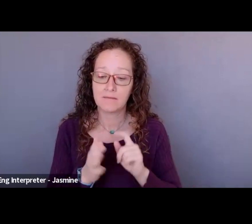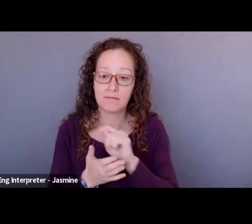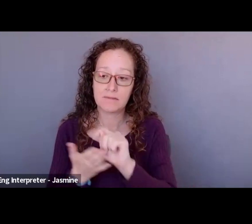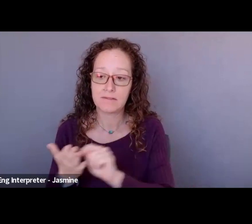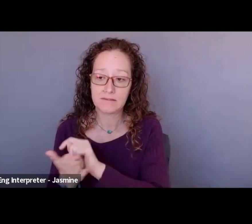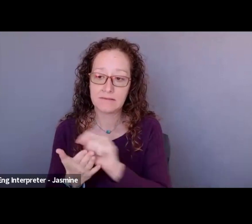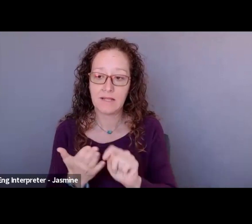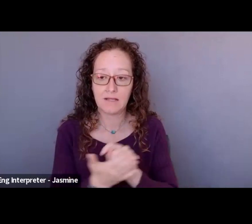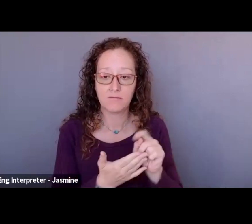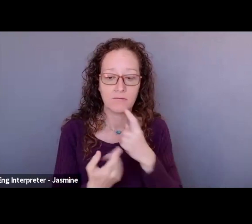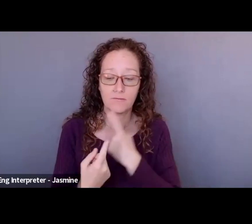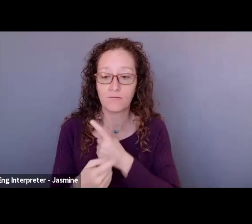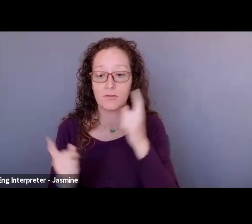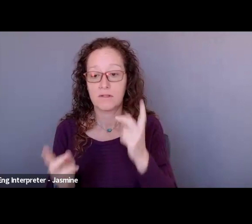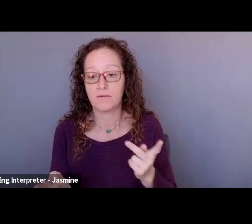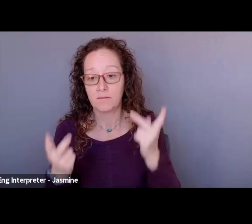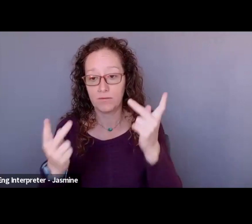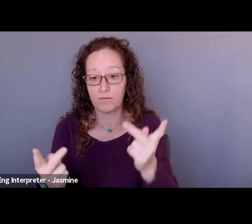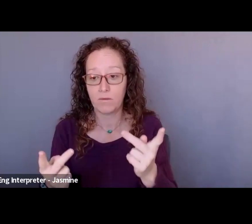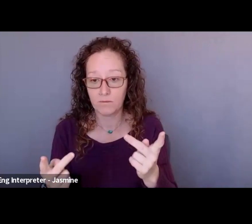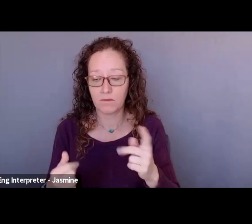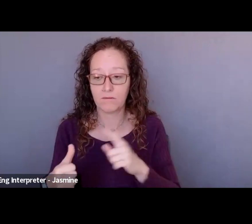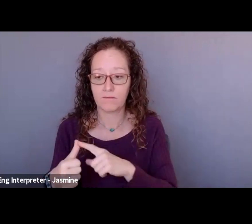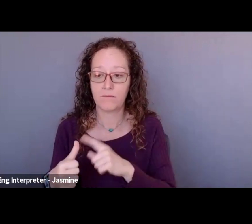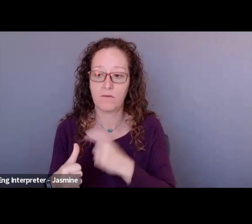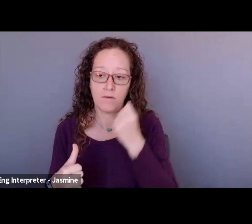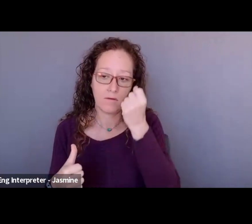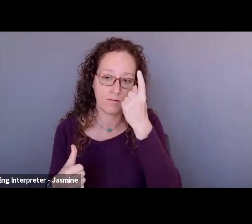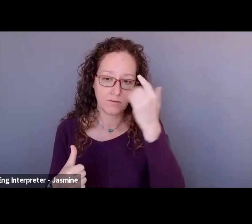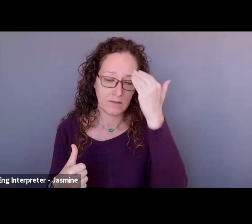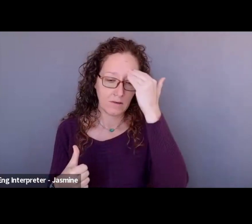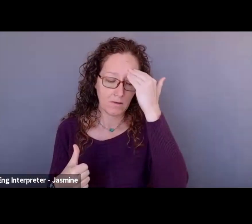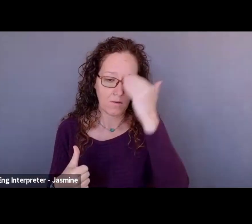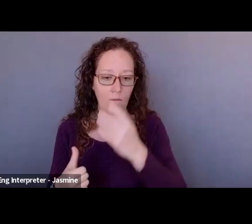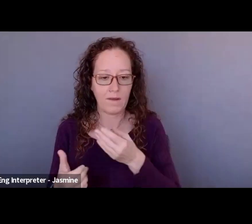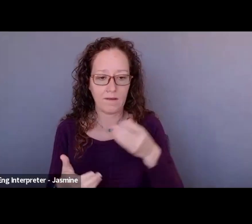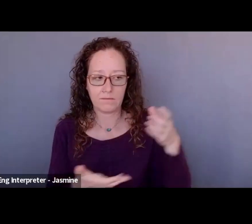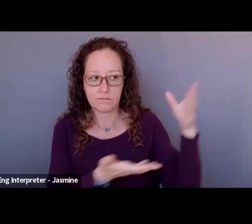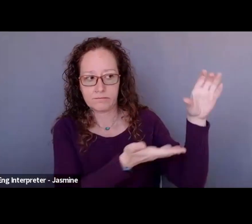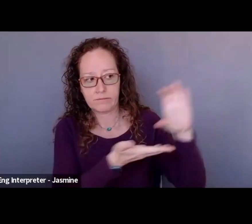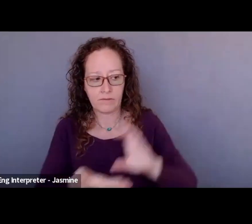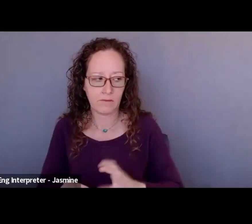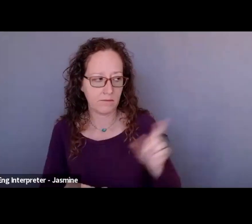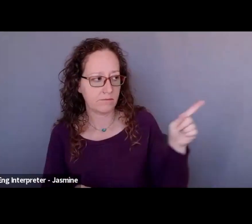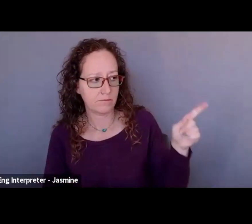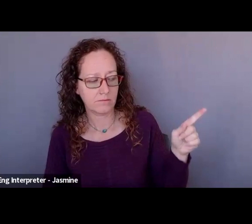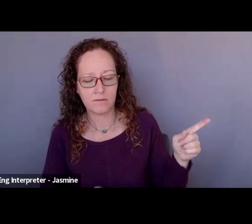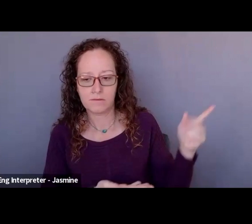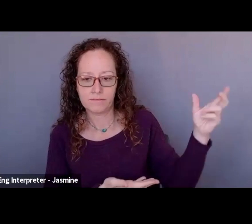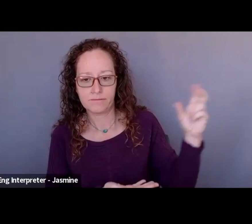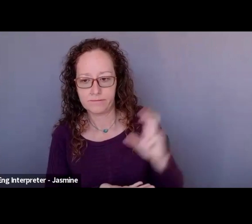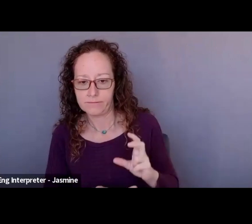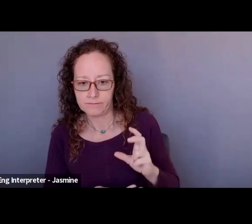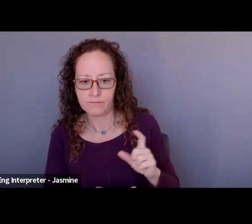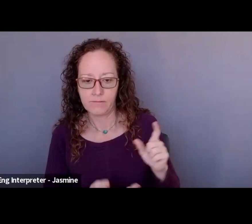understanding and knowing the funder, who are you approaching? Because how you write and how